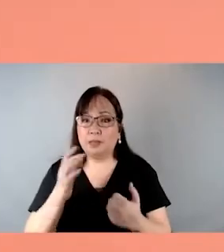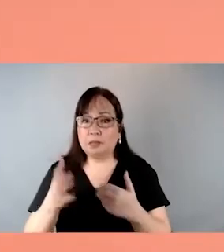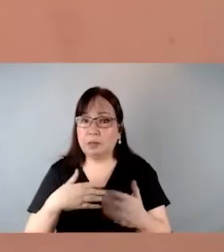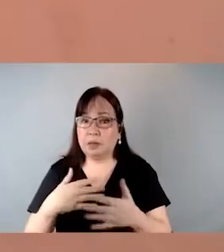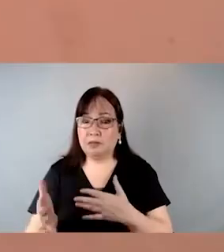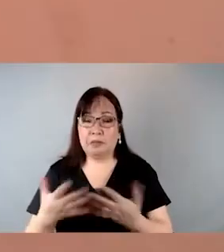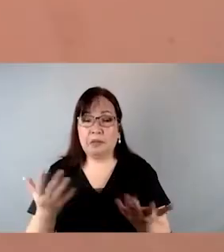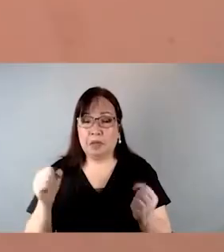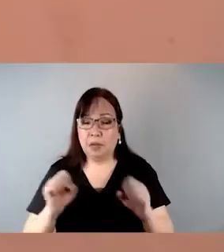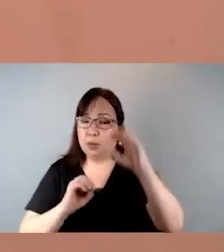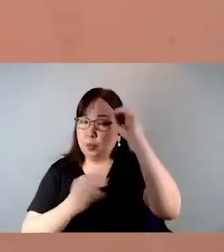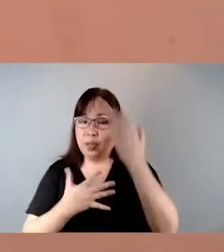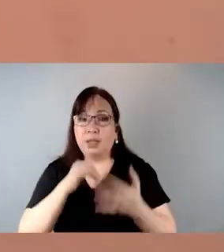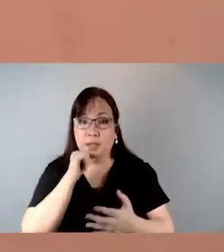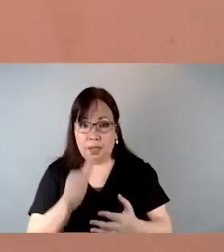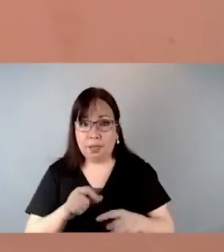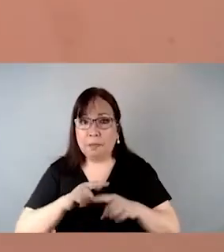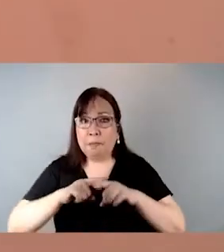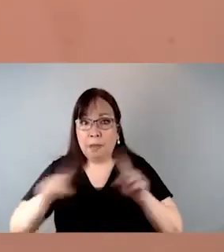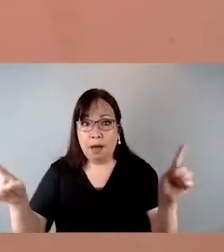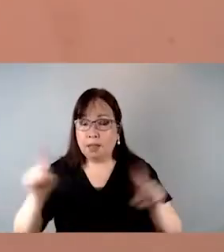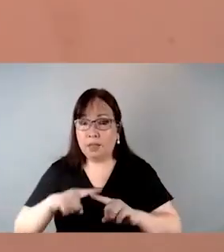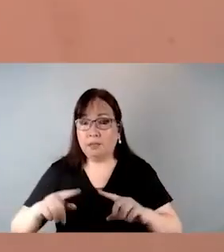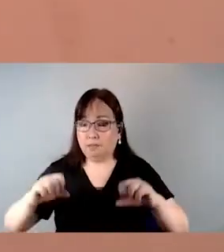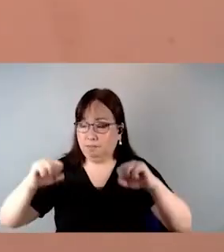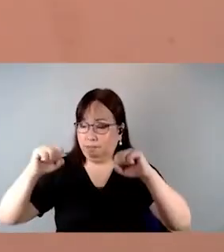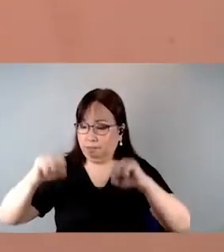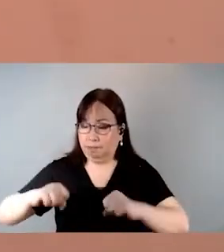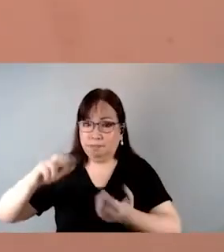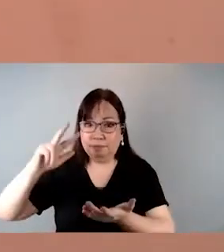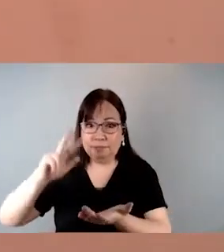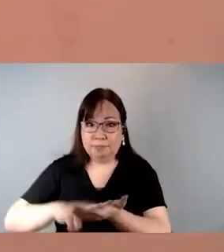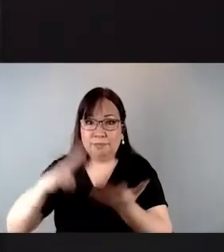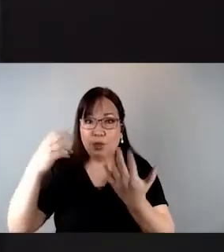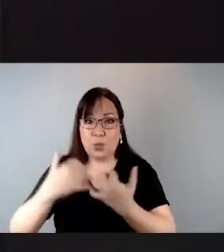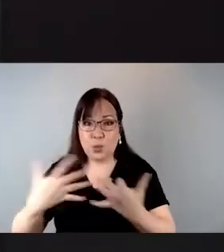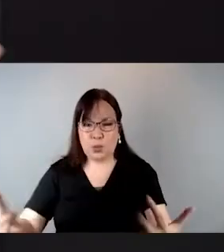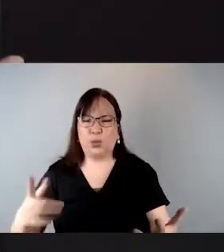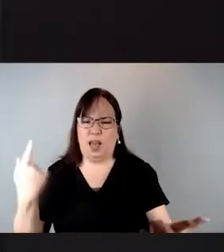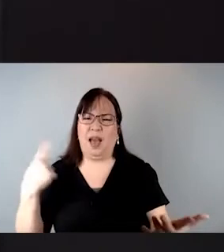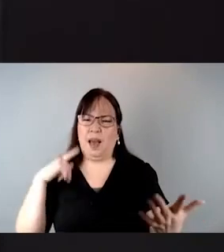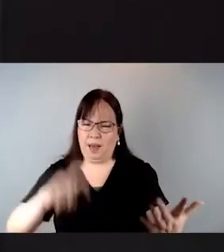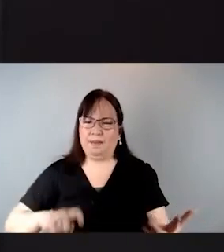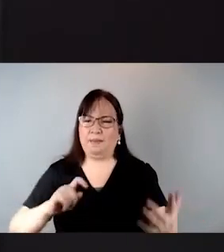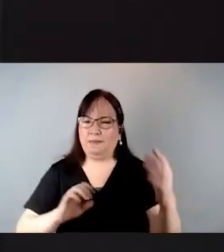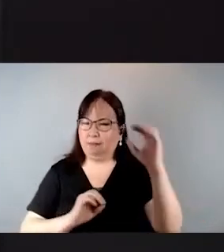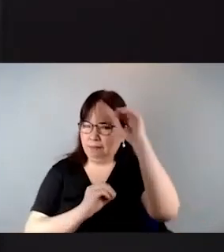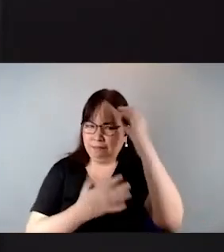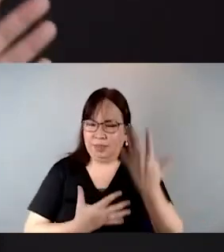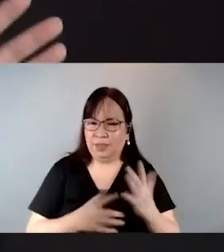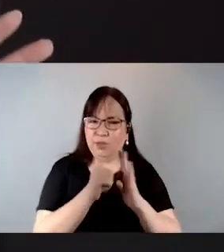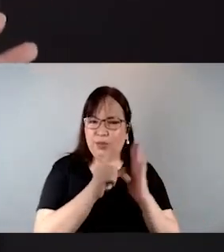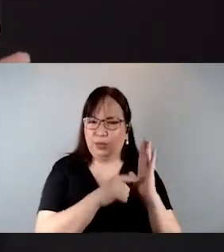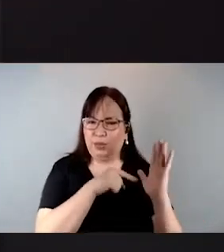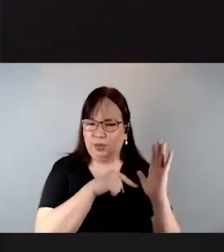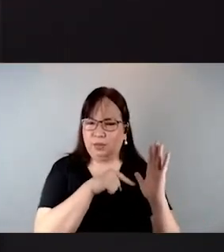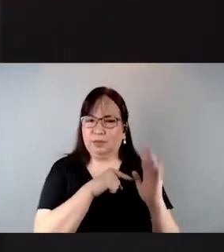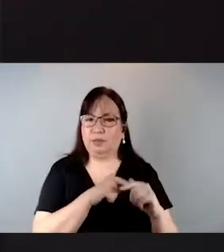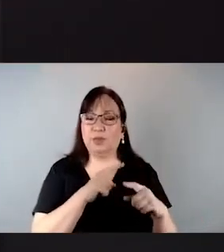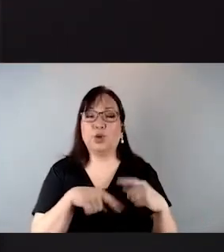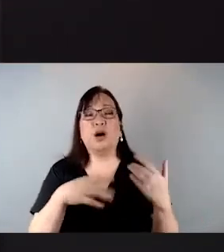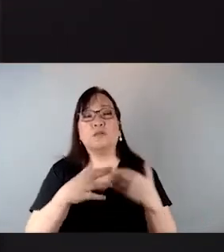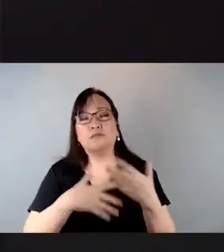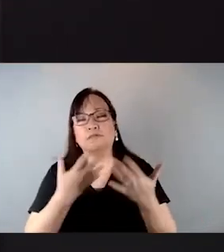follow. A convention, however, is legally binding. Fortunately, after a long drafting